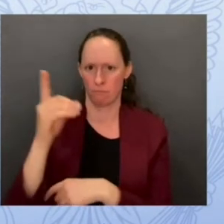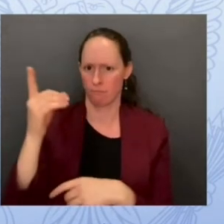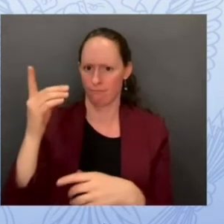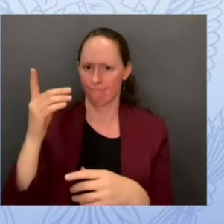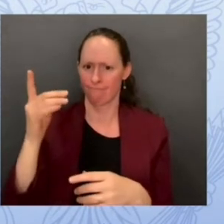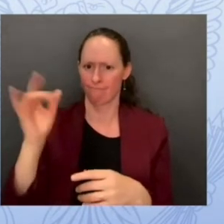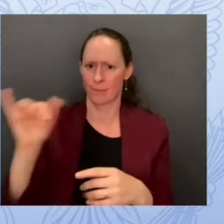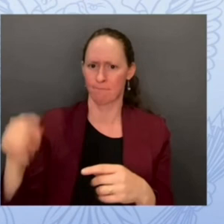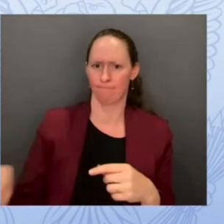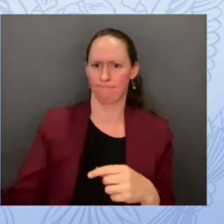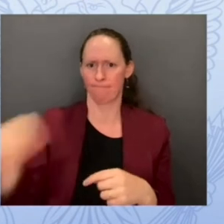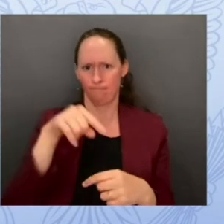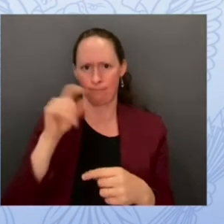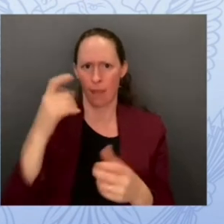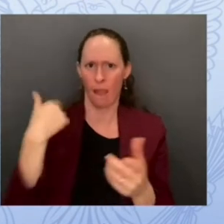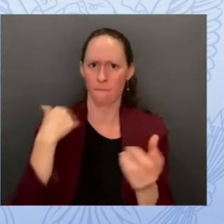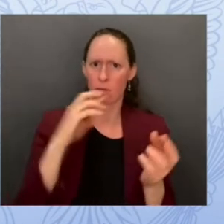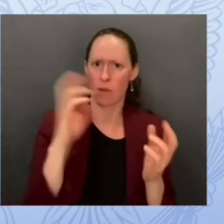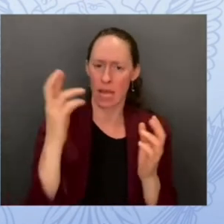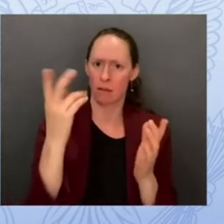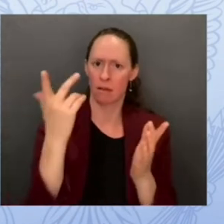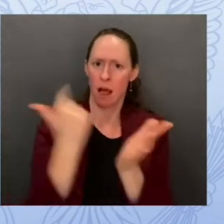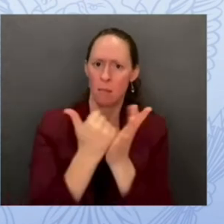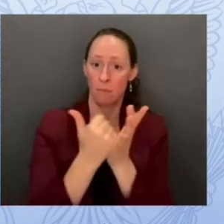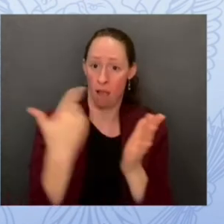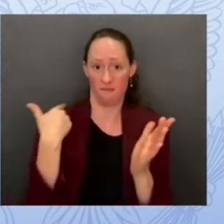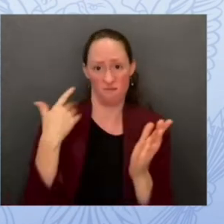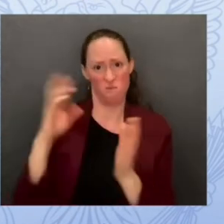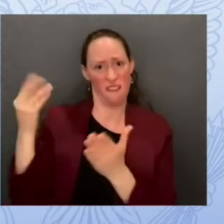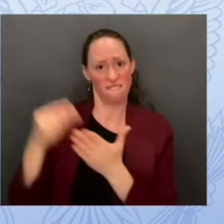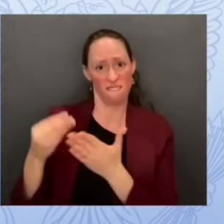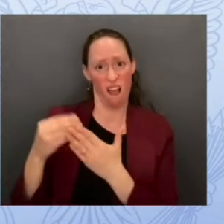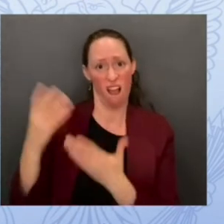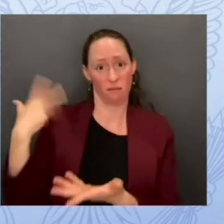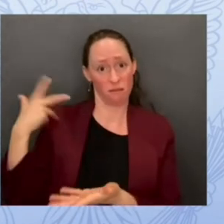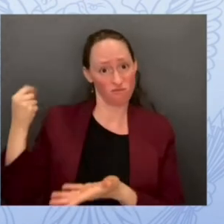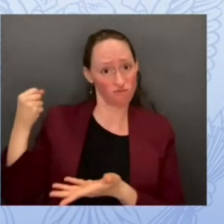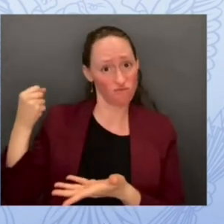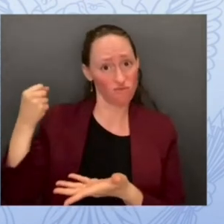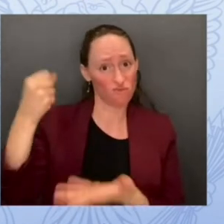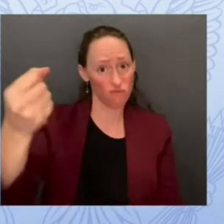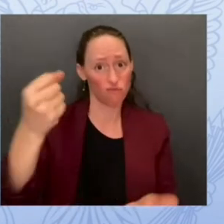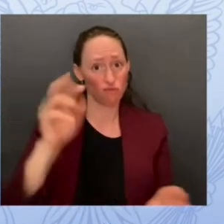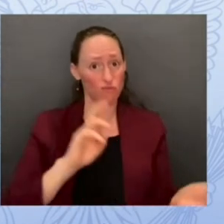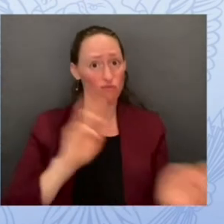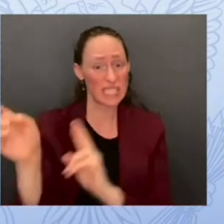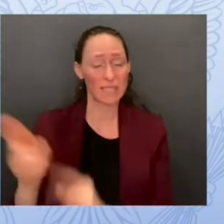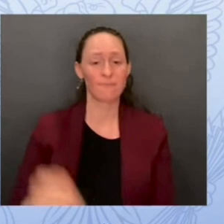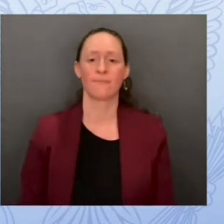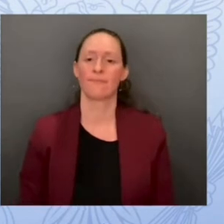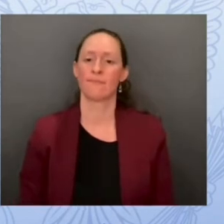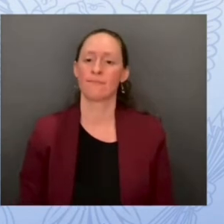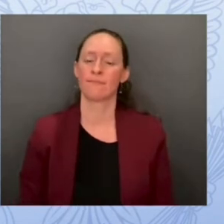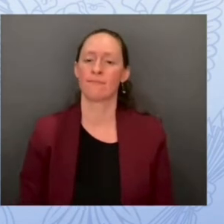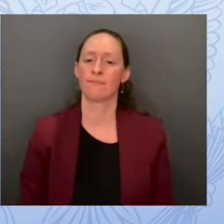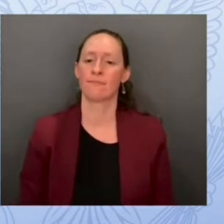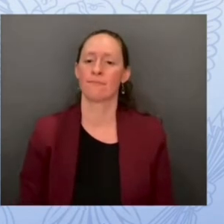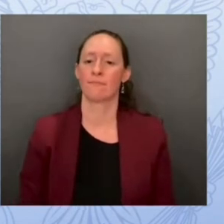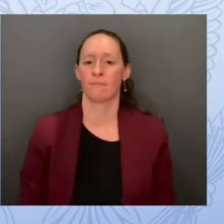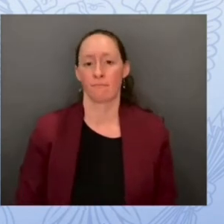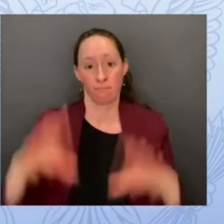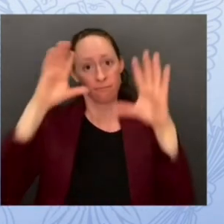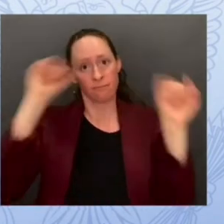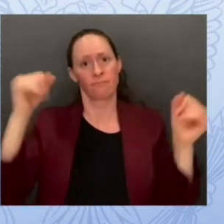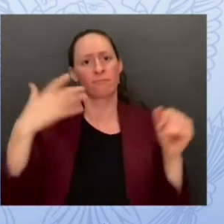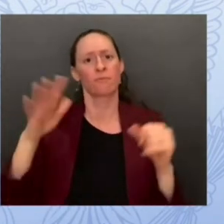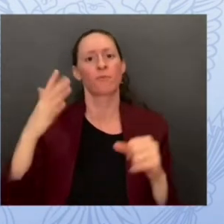federal government has done so as well in president biden's executive order to say we have to request and show what matters when we're buying tech so you